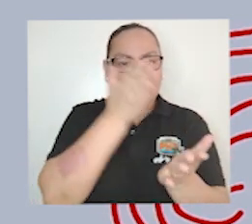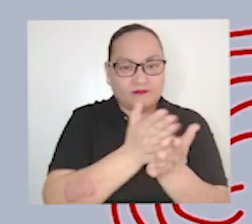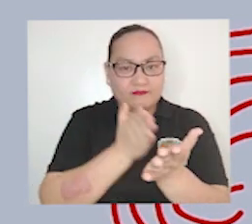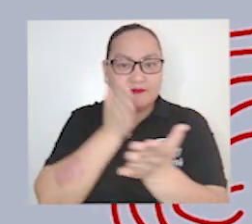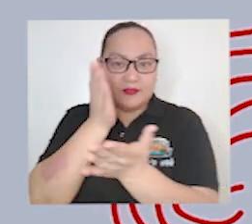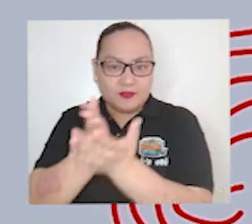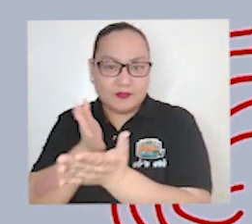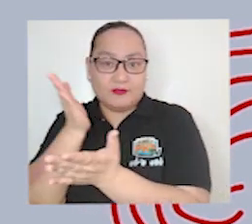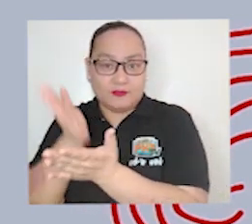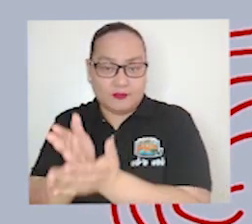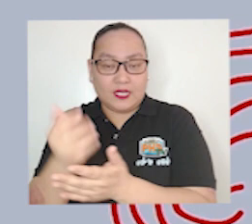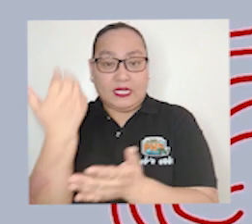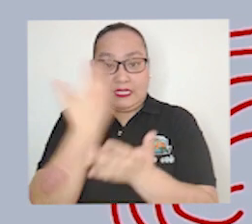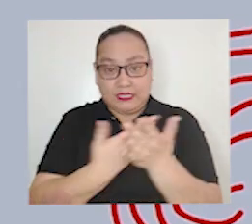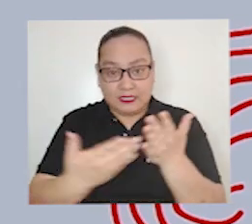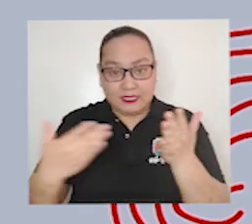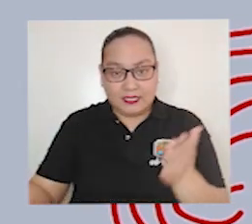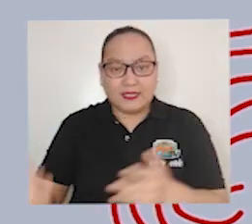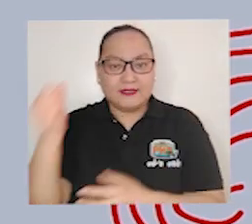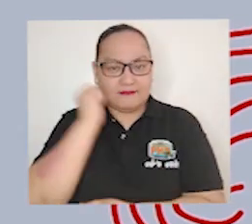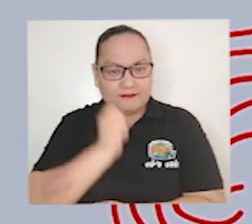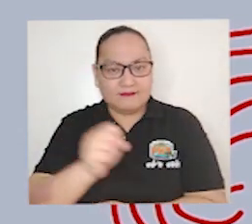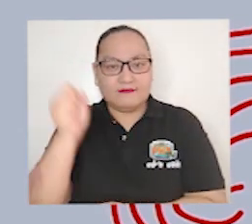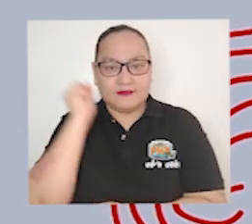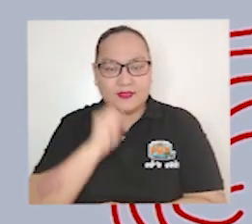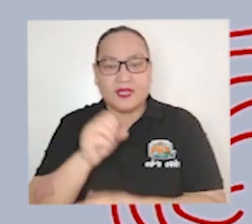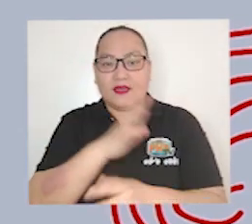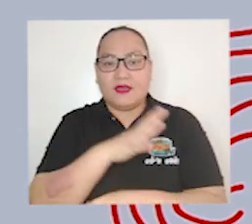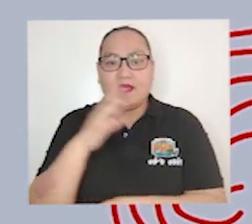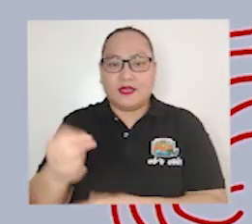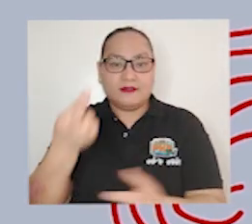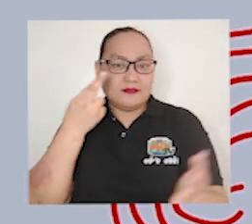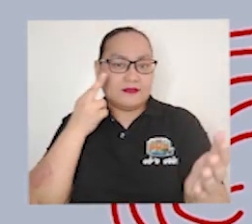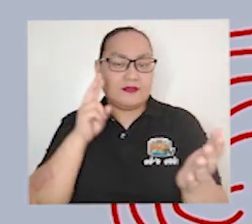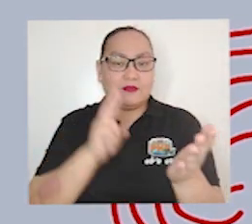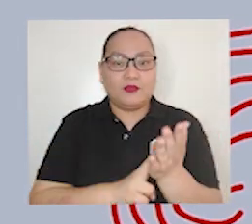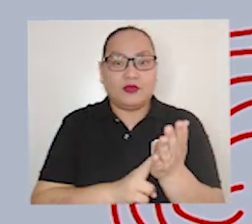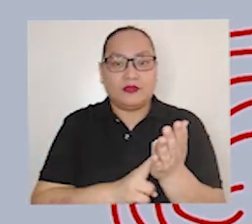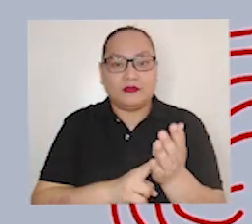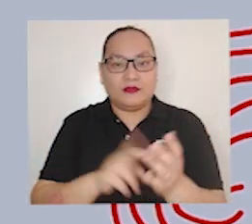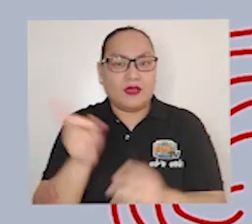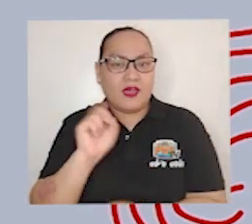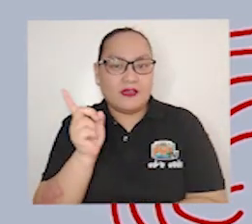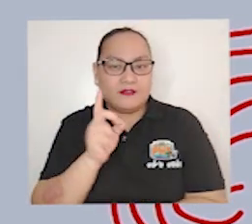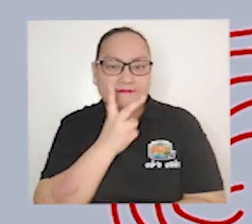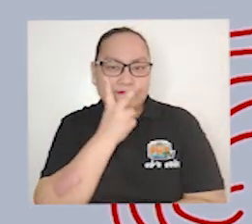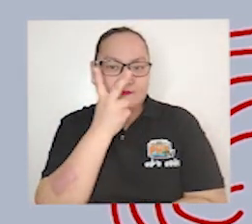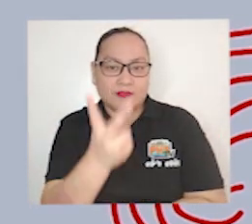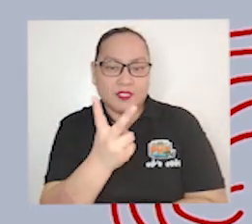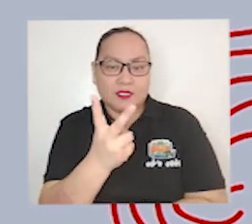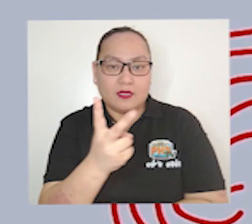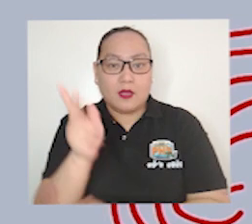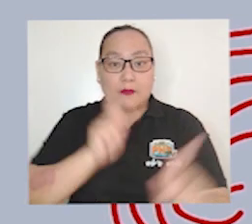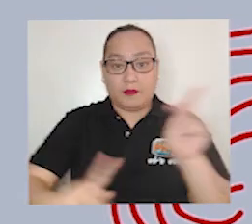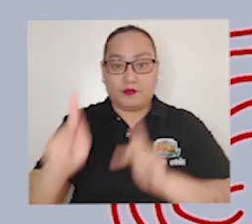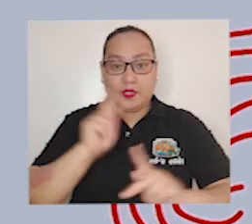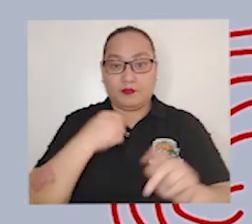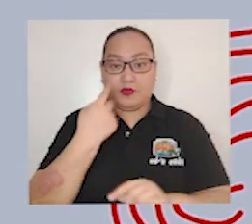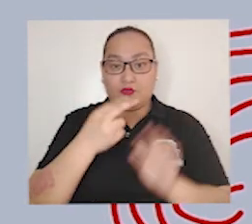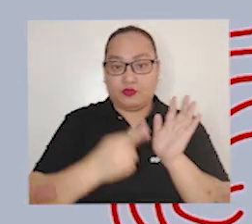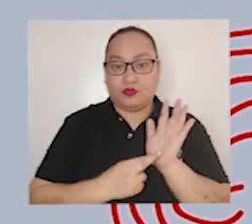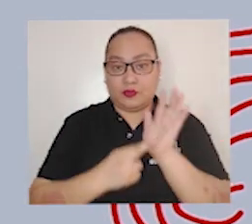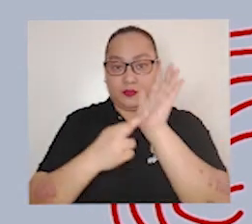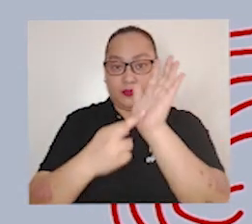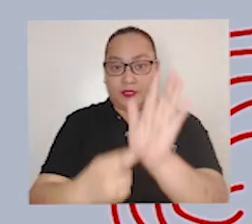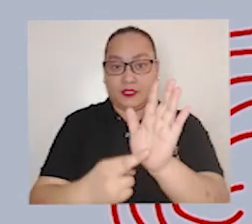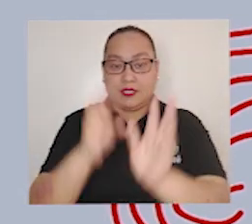look at things every day and report what they see people who represent the